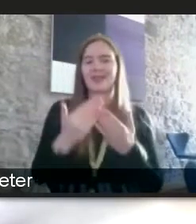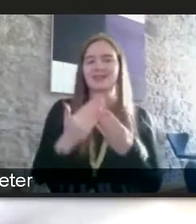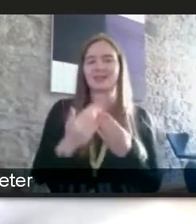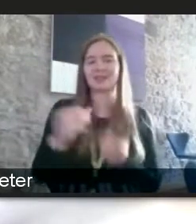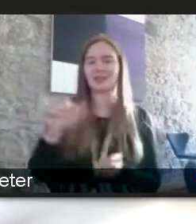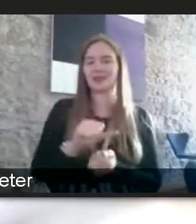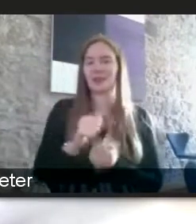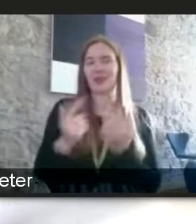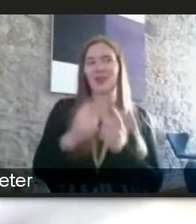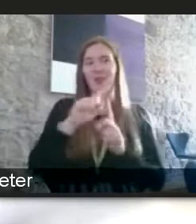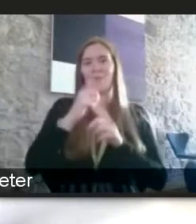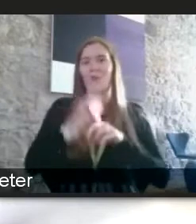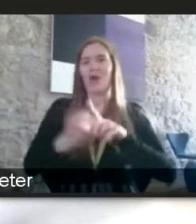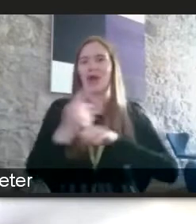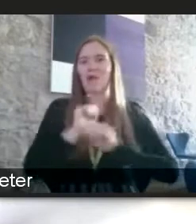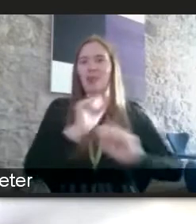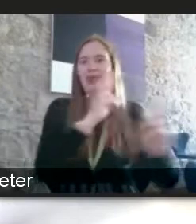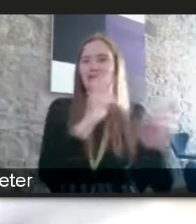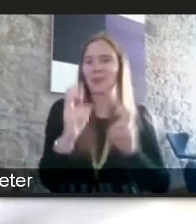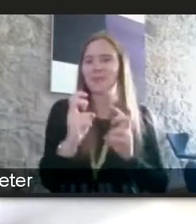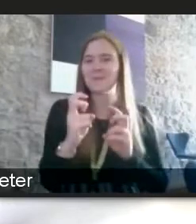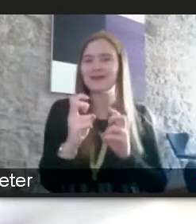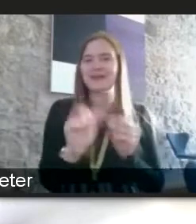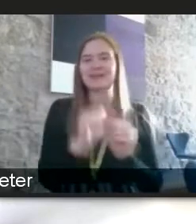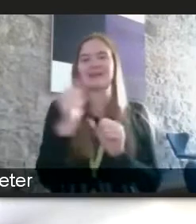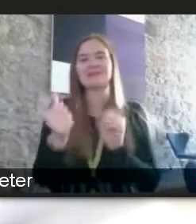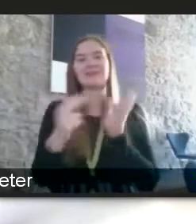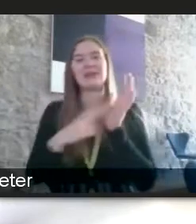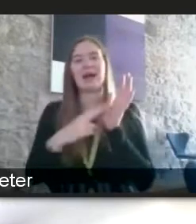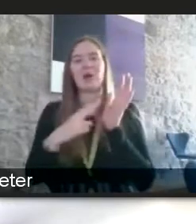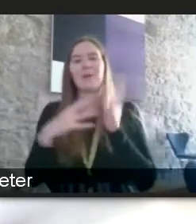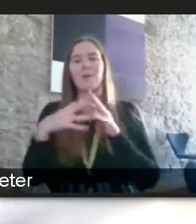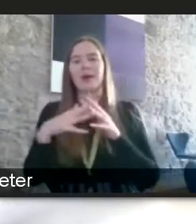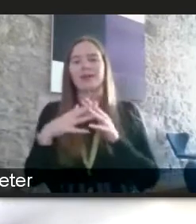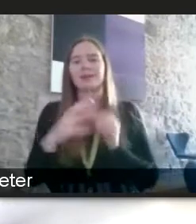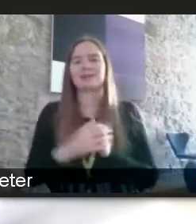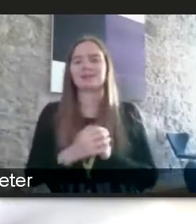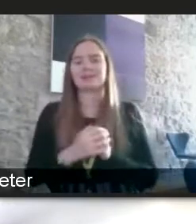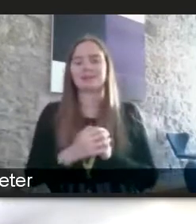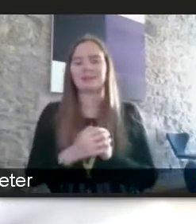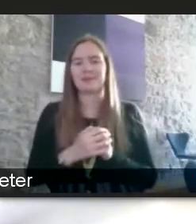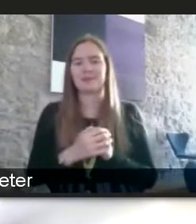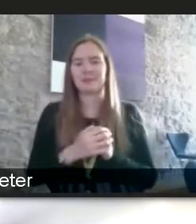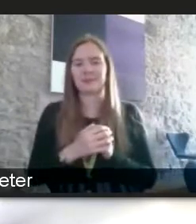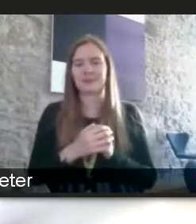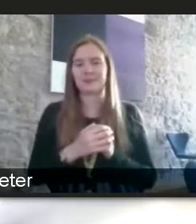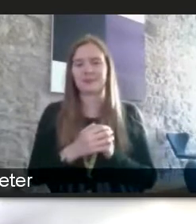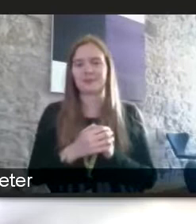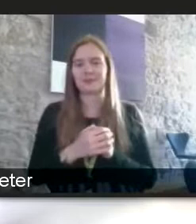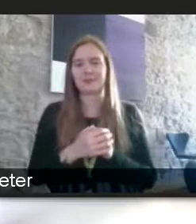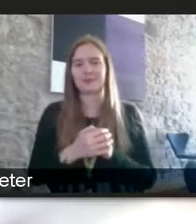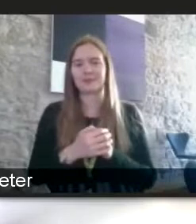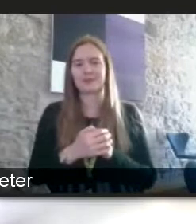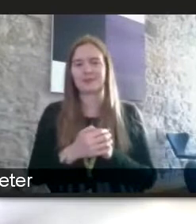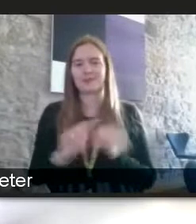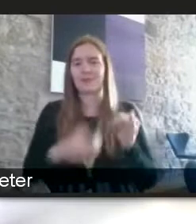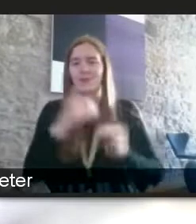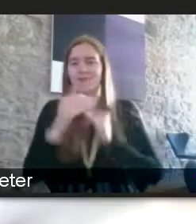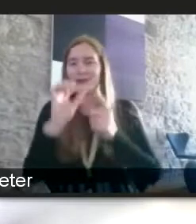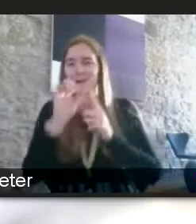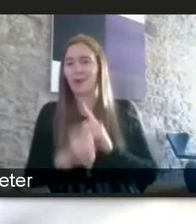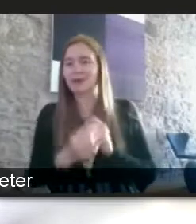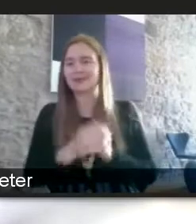hour on that subject alone and i'm going to go to naomi and then bella and then safferson naomi is your final takeaway from the event